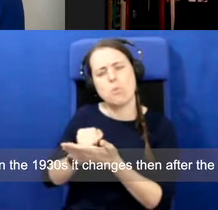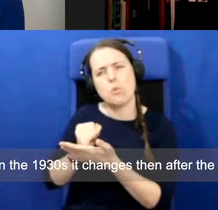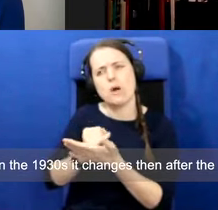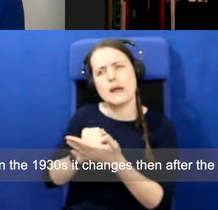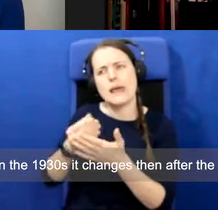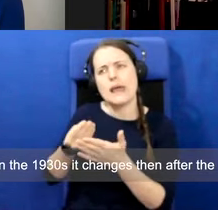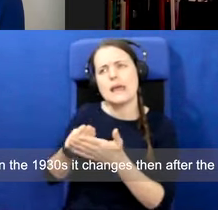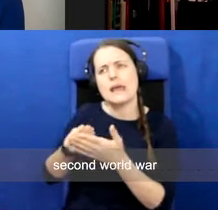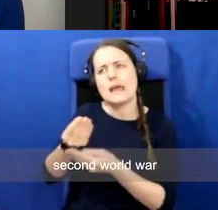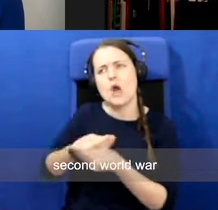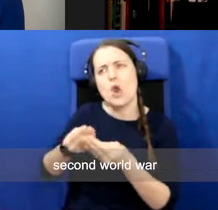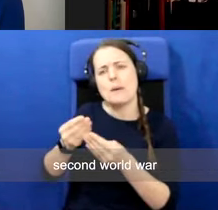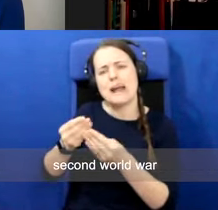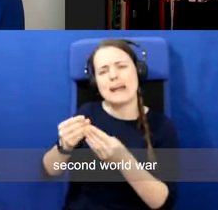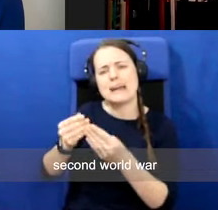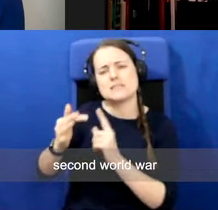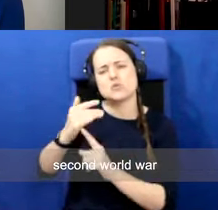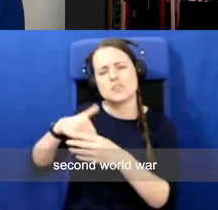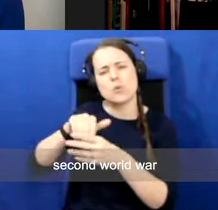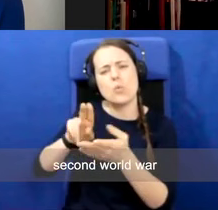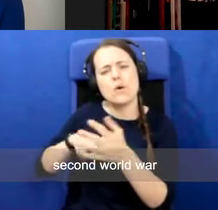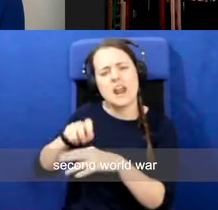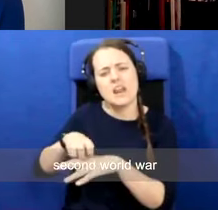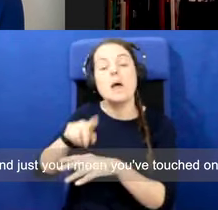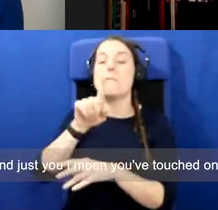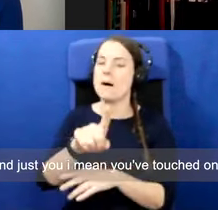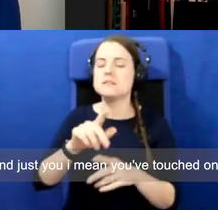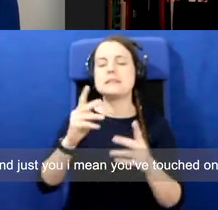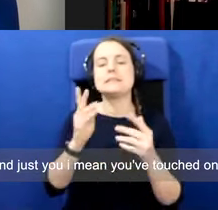Northern Ireland in the 1930s. It changes then after the Second World War.